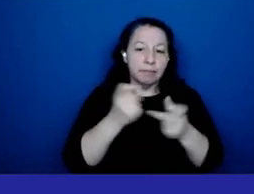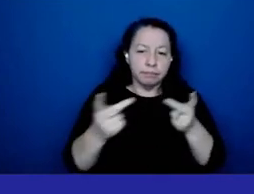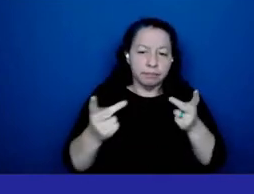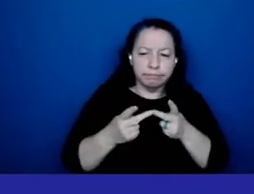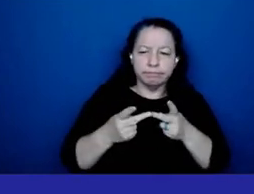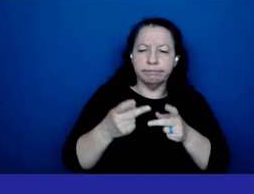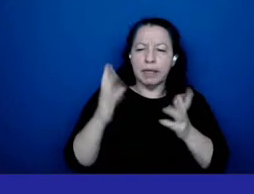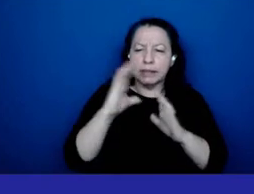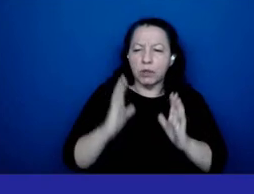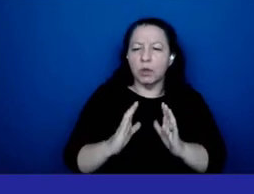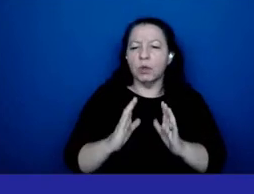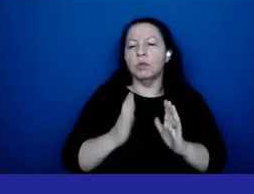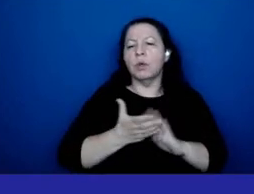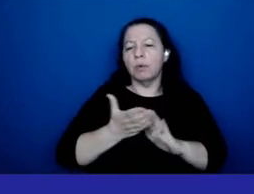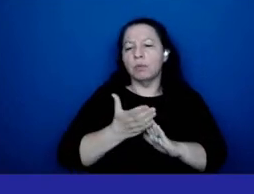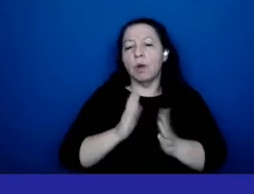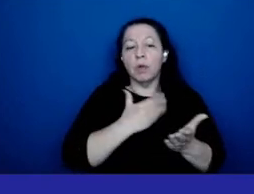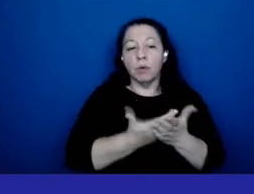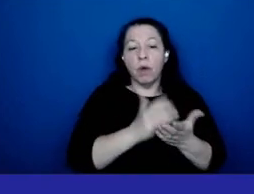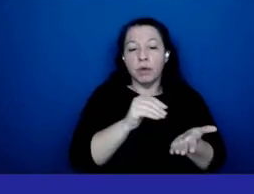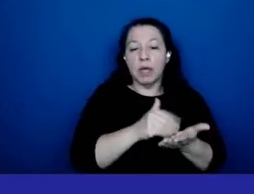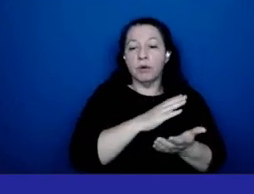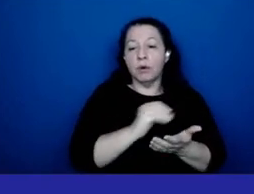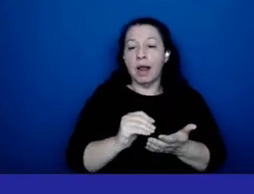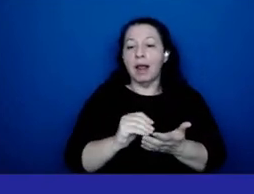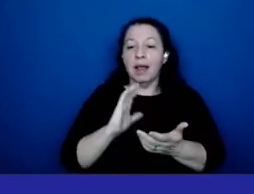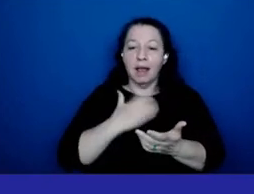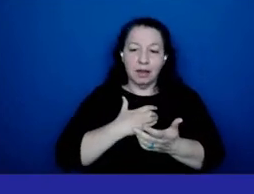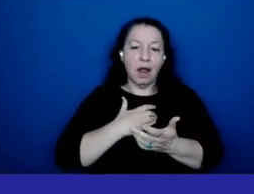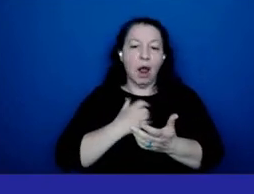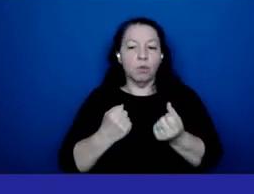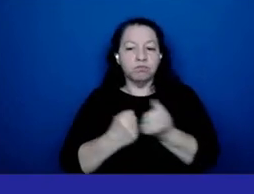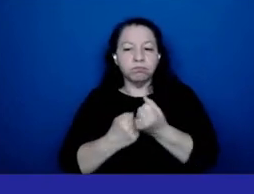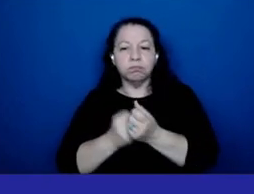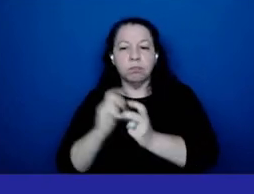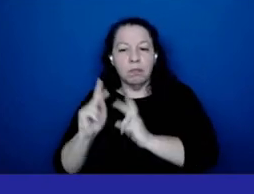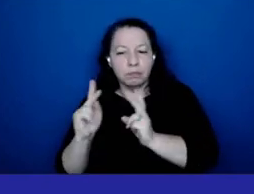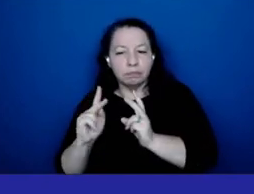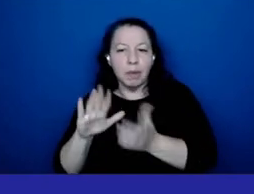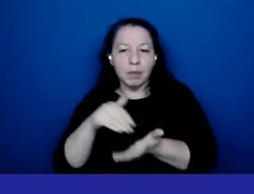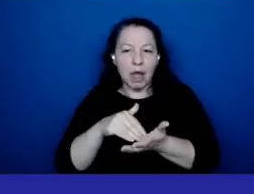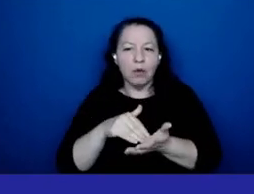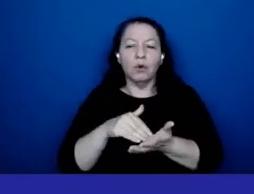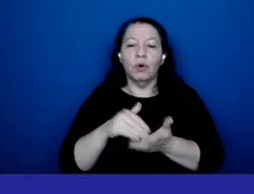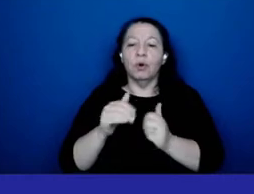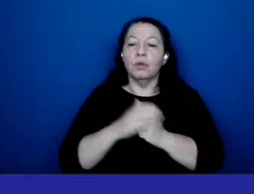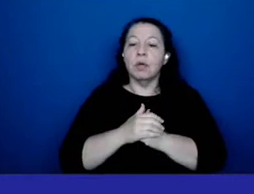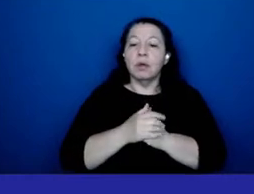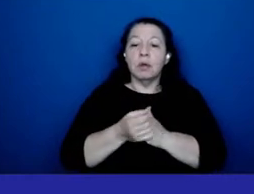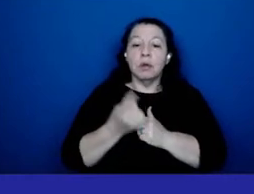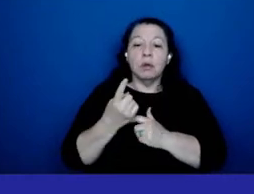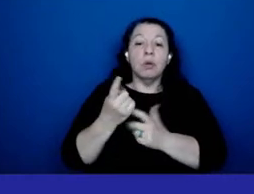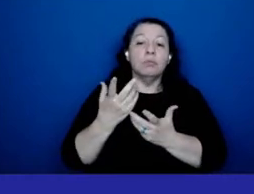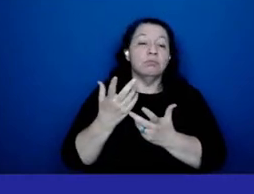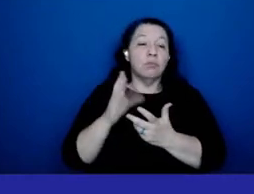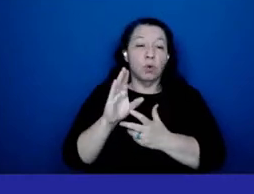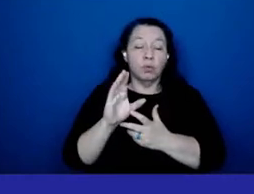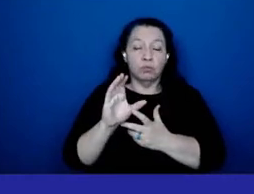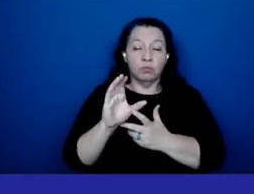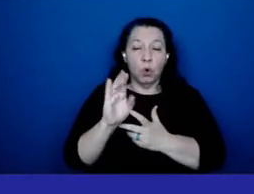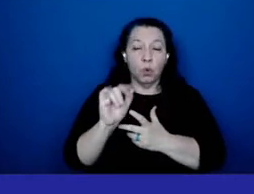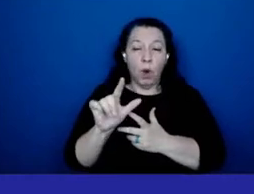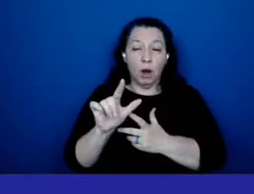arrival center and our humanitarian centers correctional health opens a first first ever re-entry